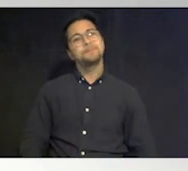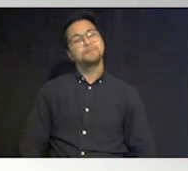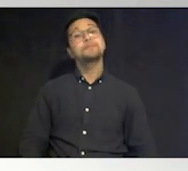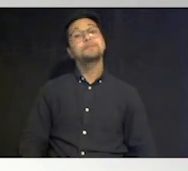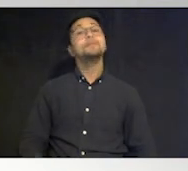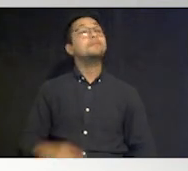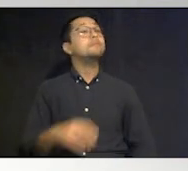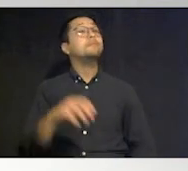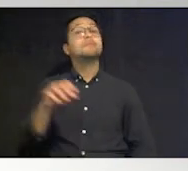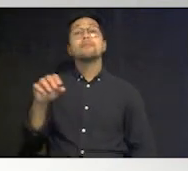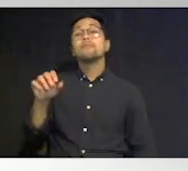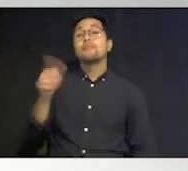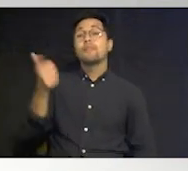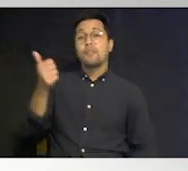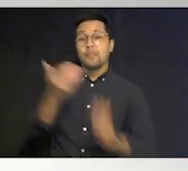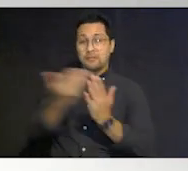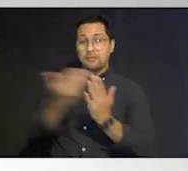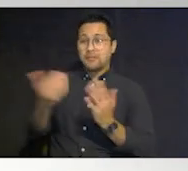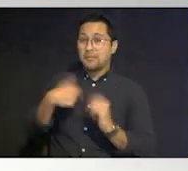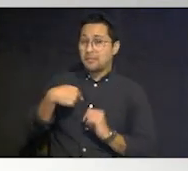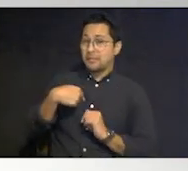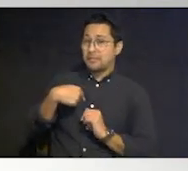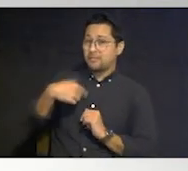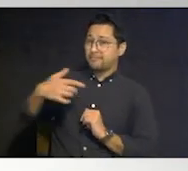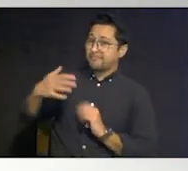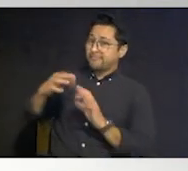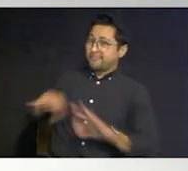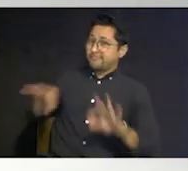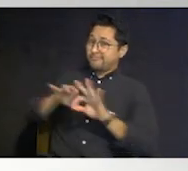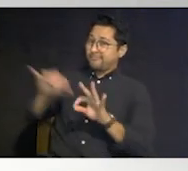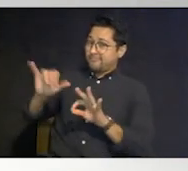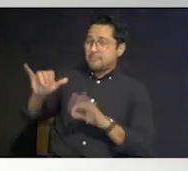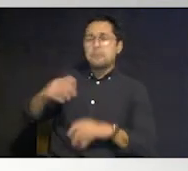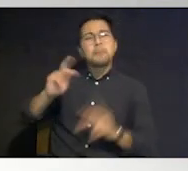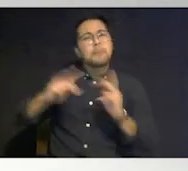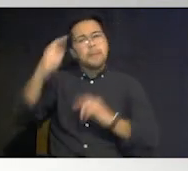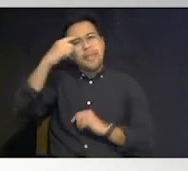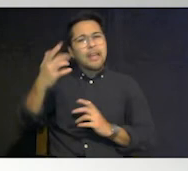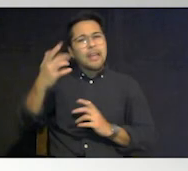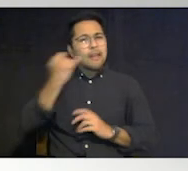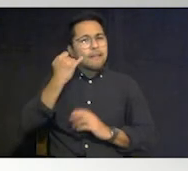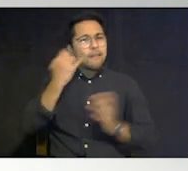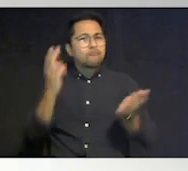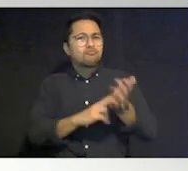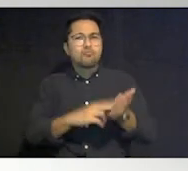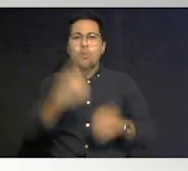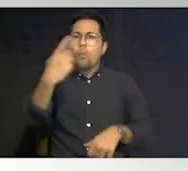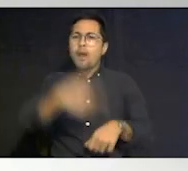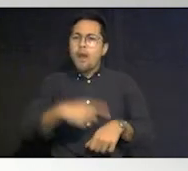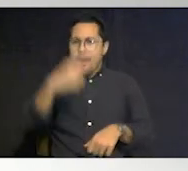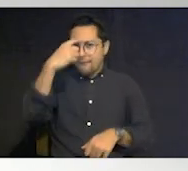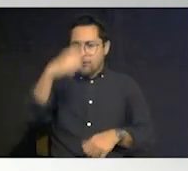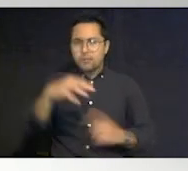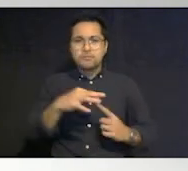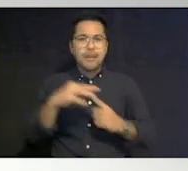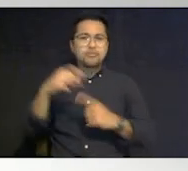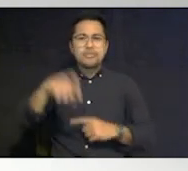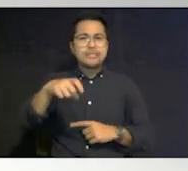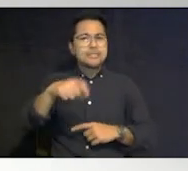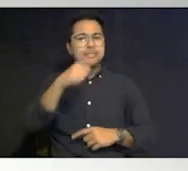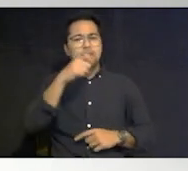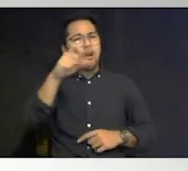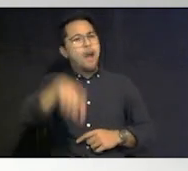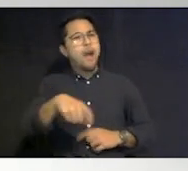and the other the other thing that i think is important people think that if they register once for a special needs shelter they don't have to register